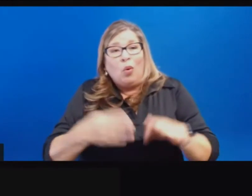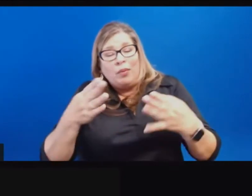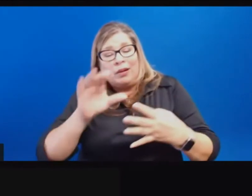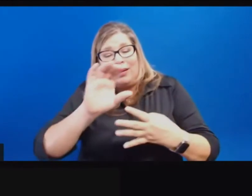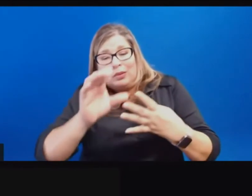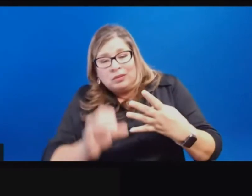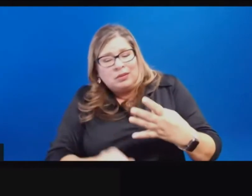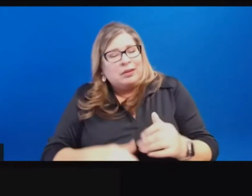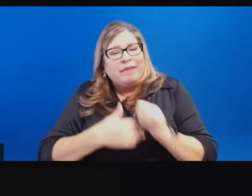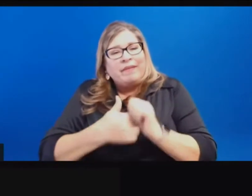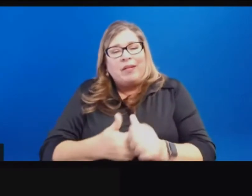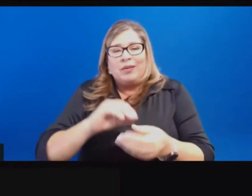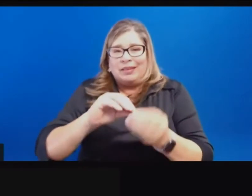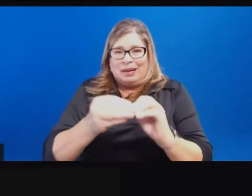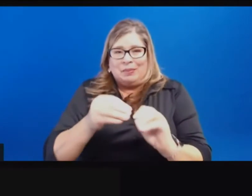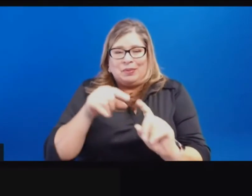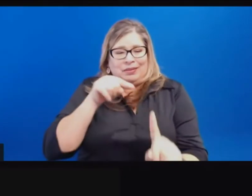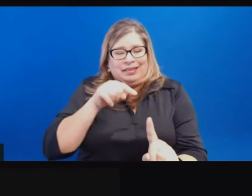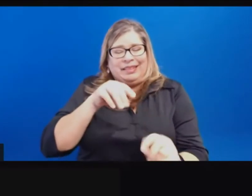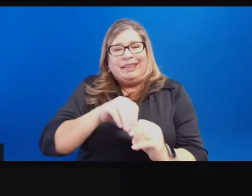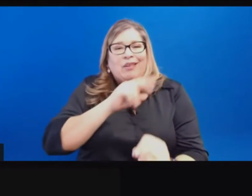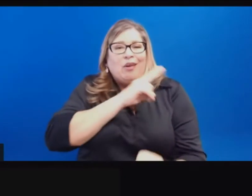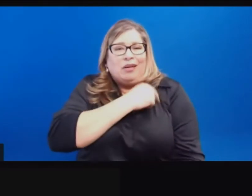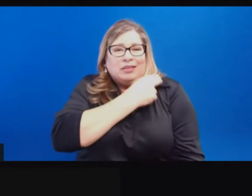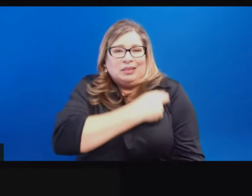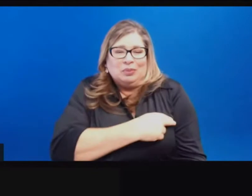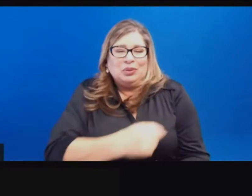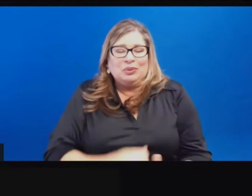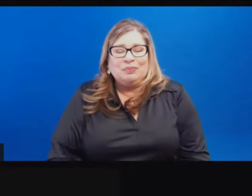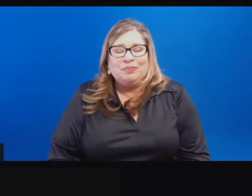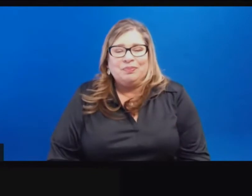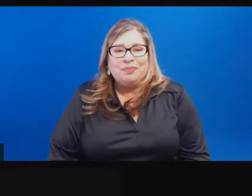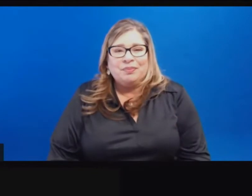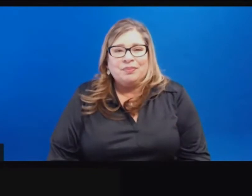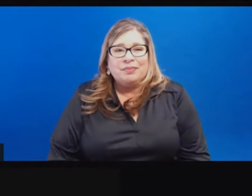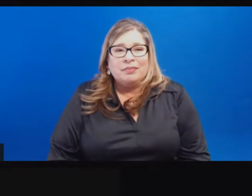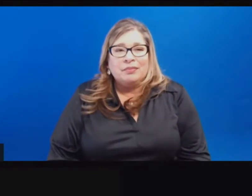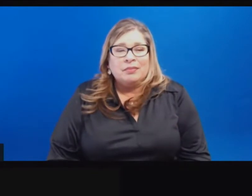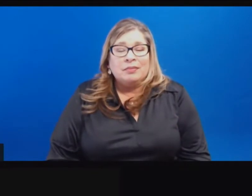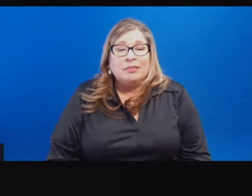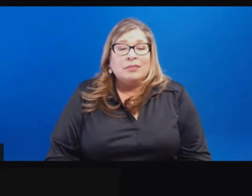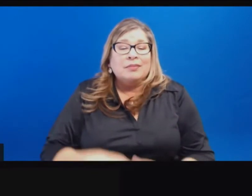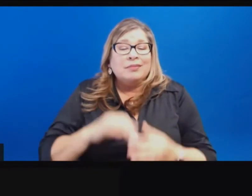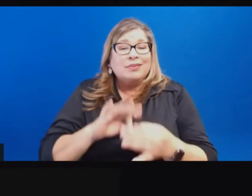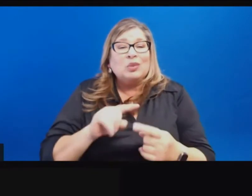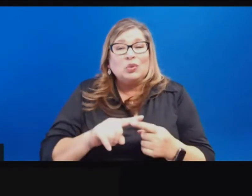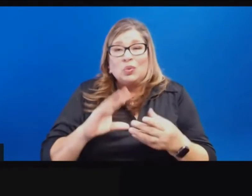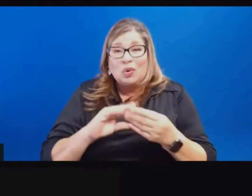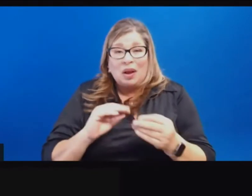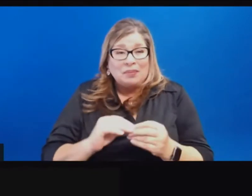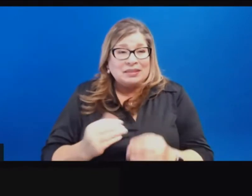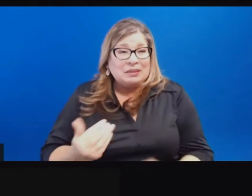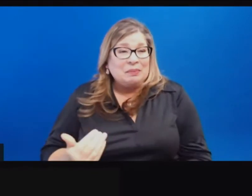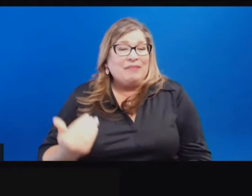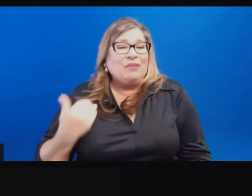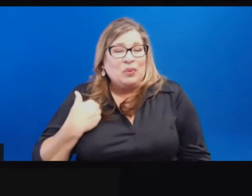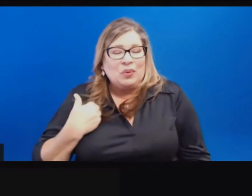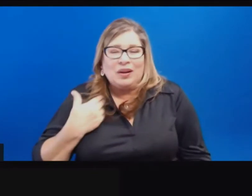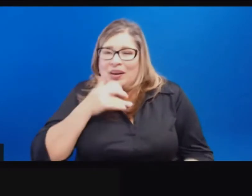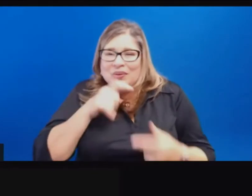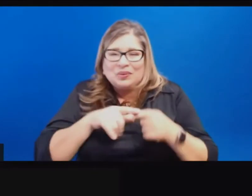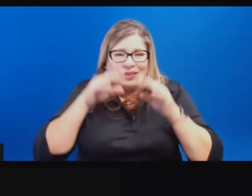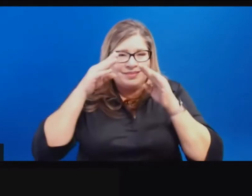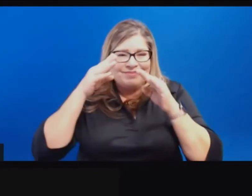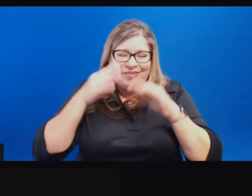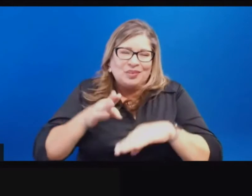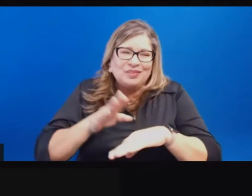the timing of when it was lifted. In terms of the comments that I made in the past, without getting too focused on